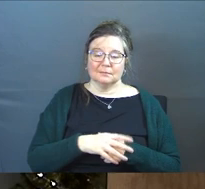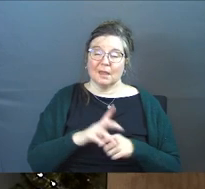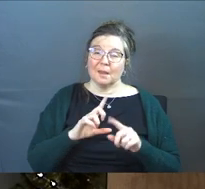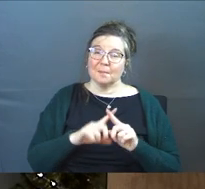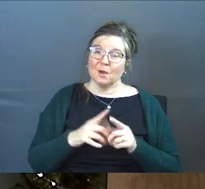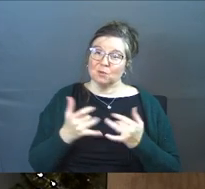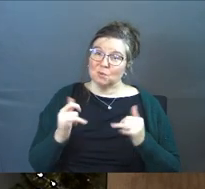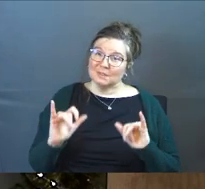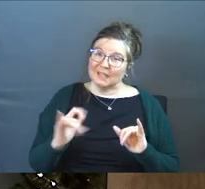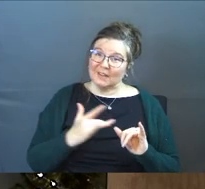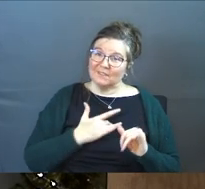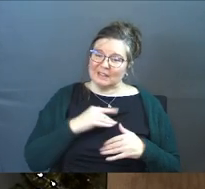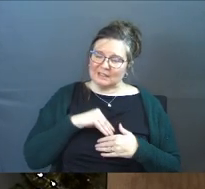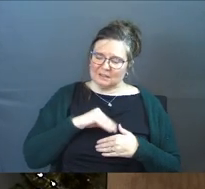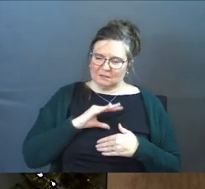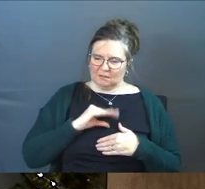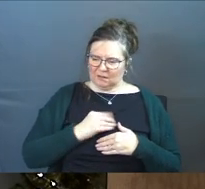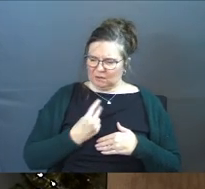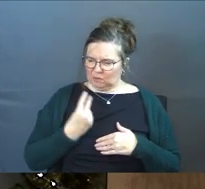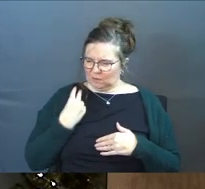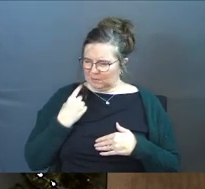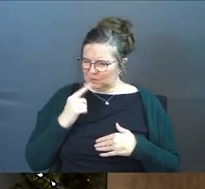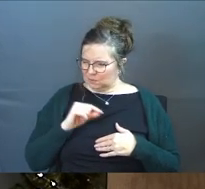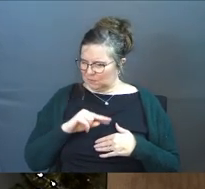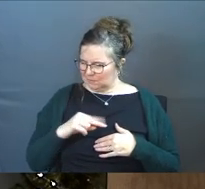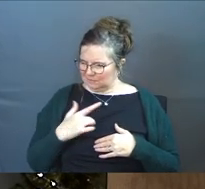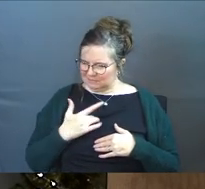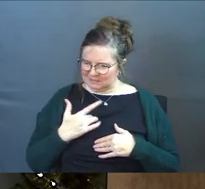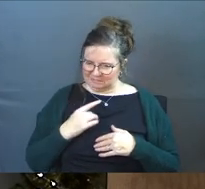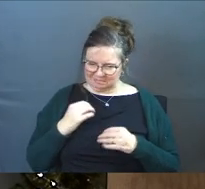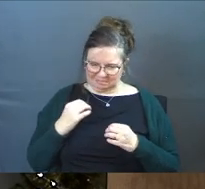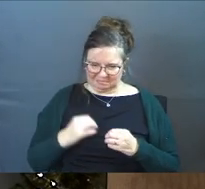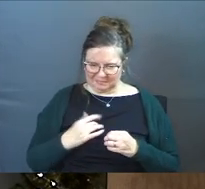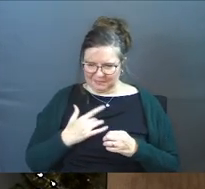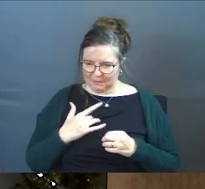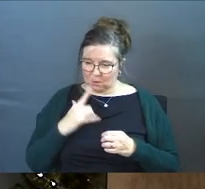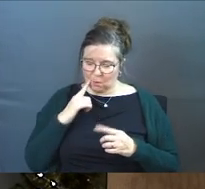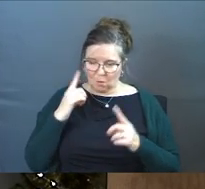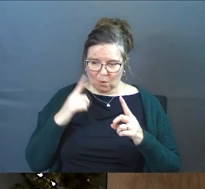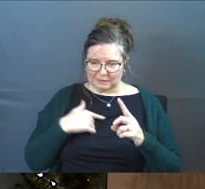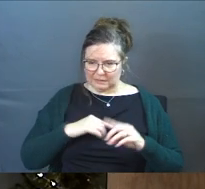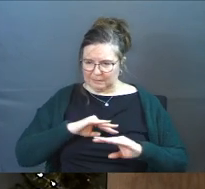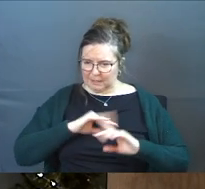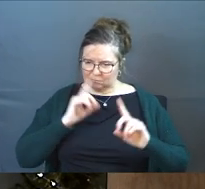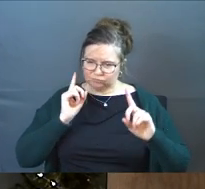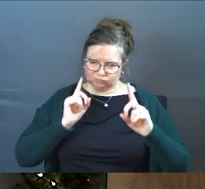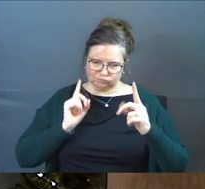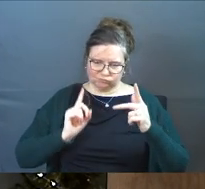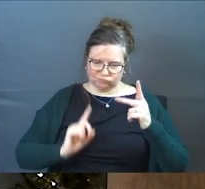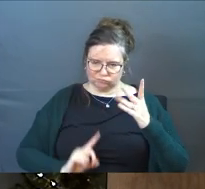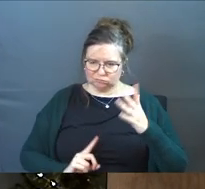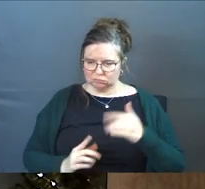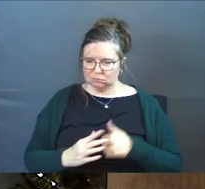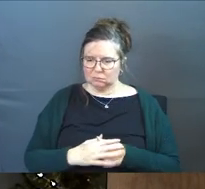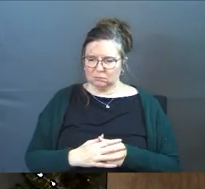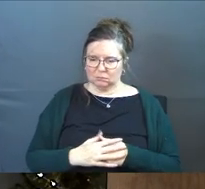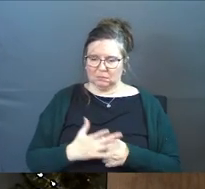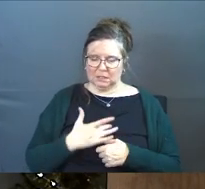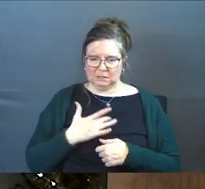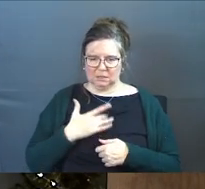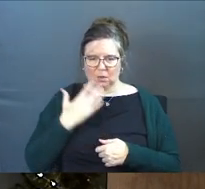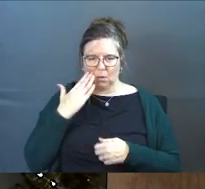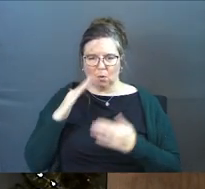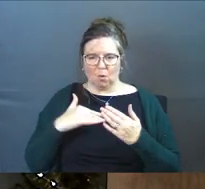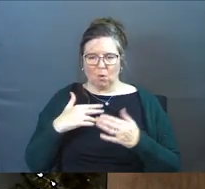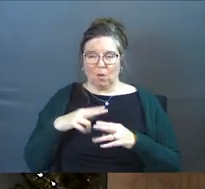but you're still looking back on 2022 and you still know all the goals you didn't meet and you